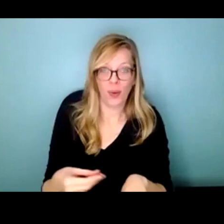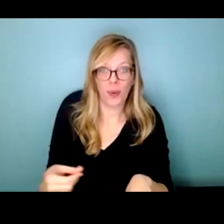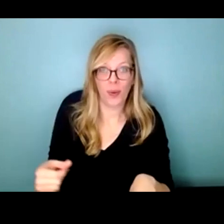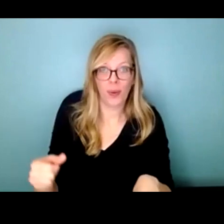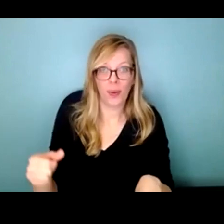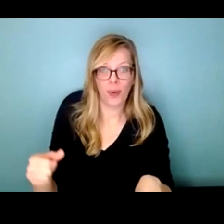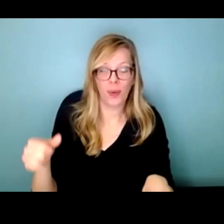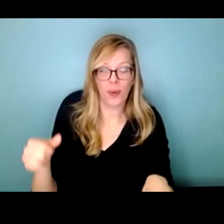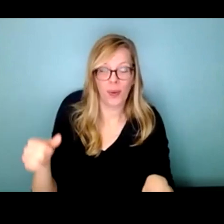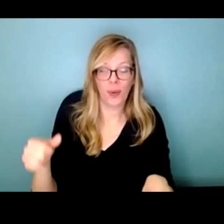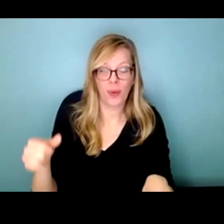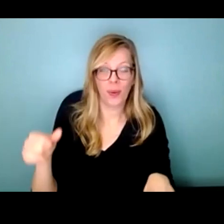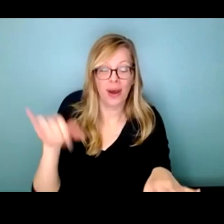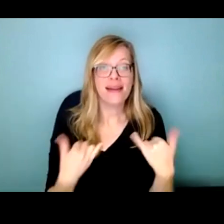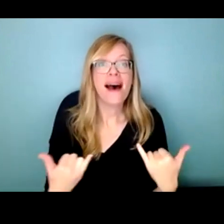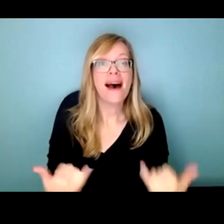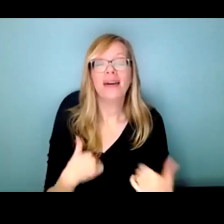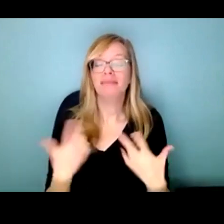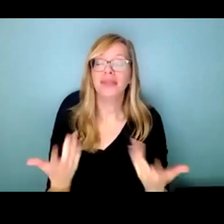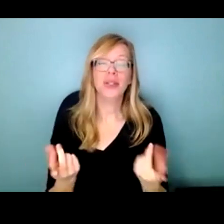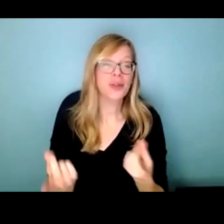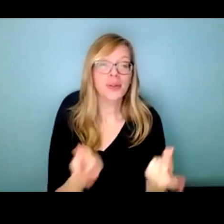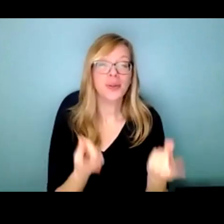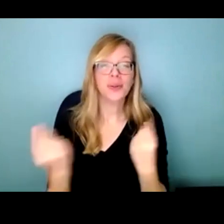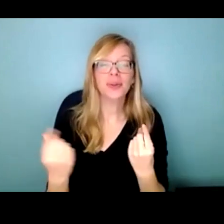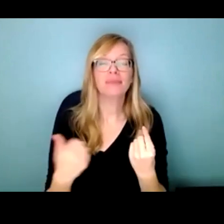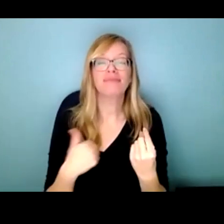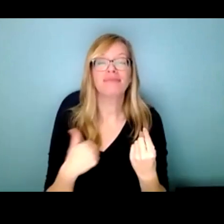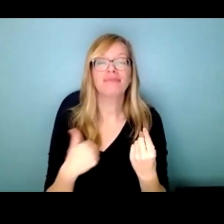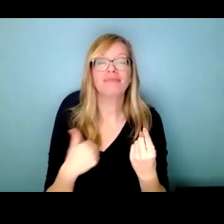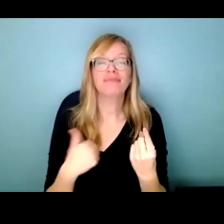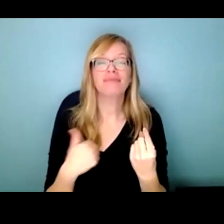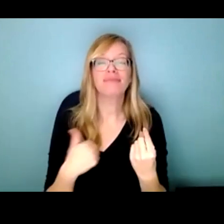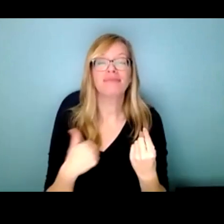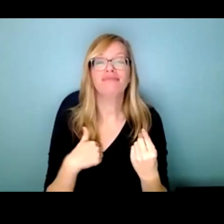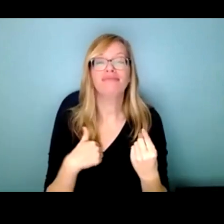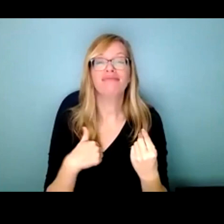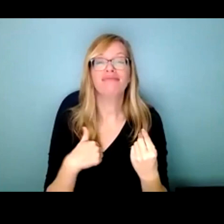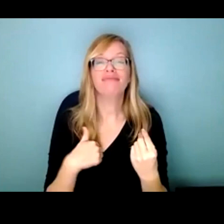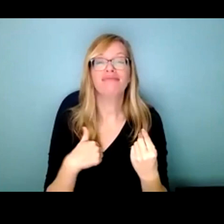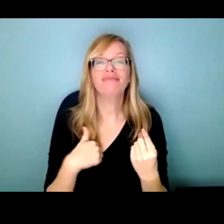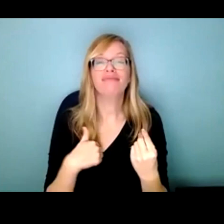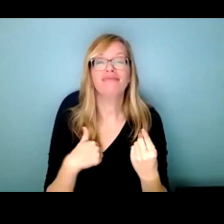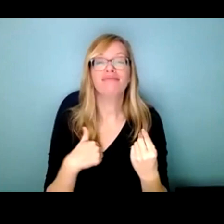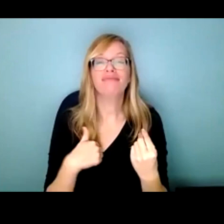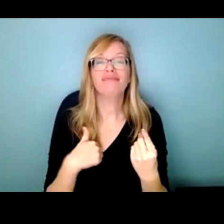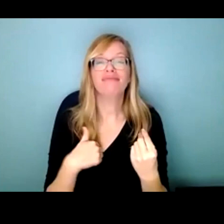I'm gonna take my time.